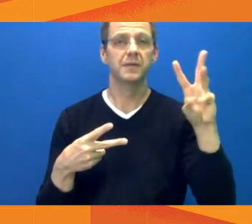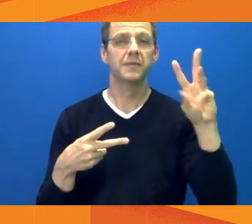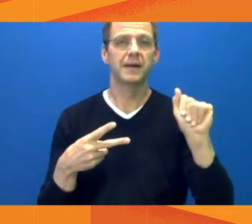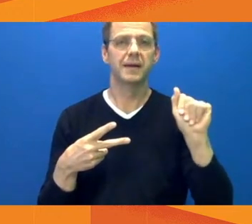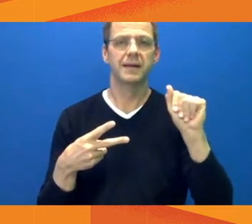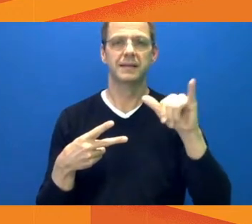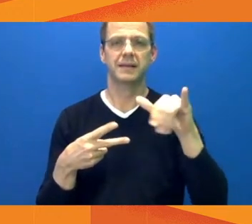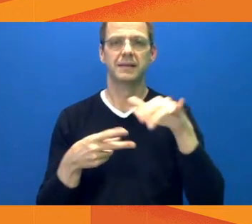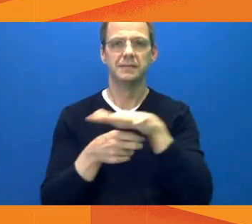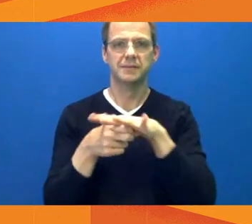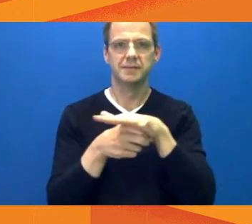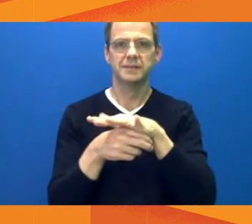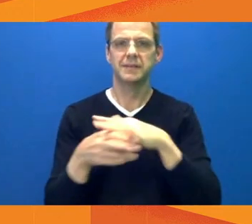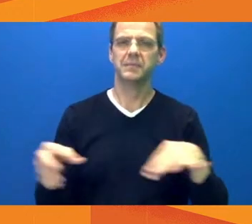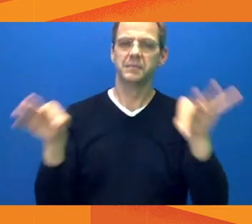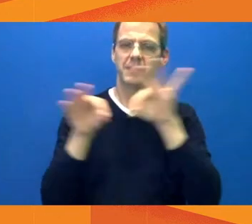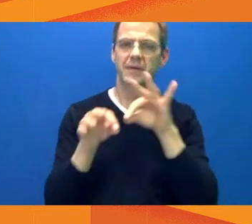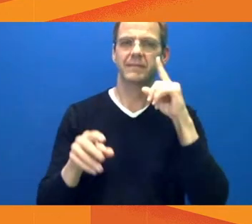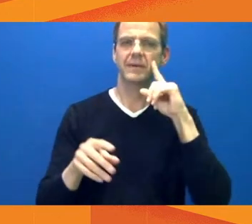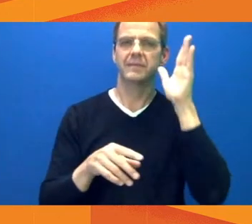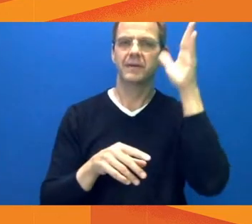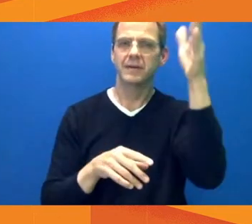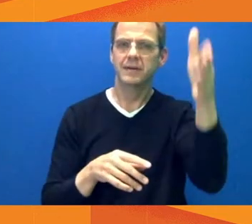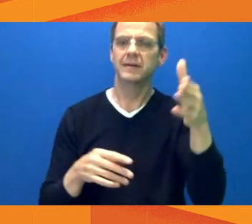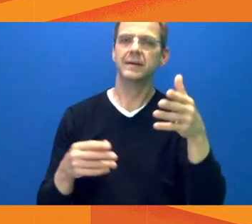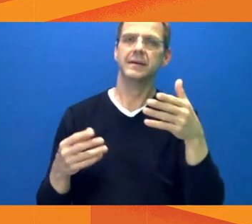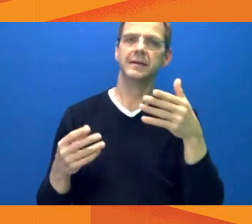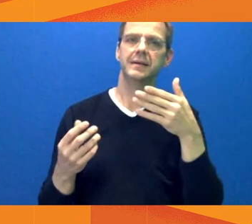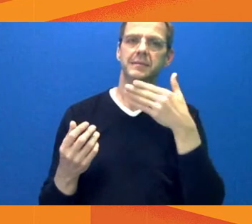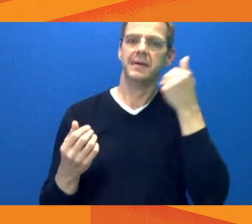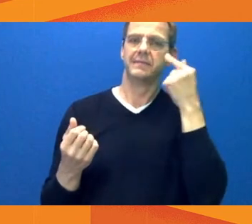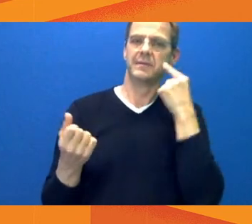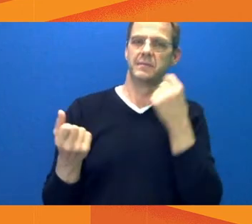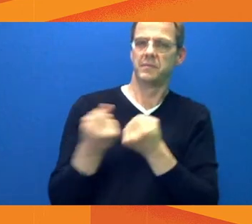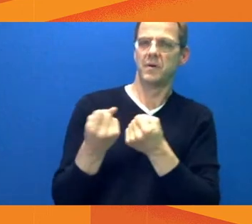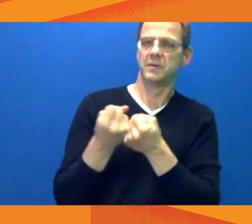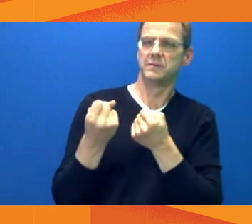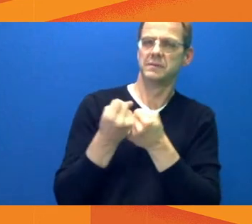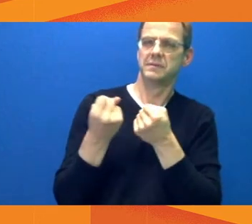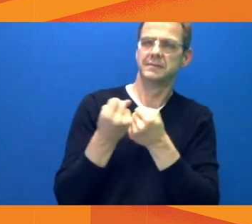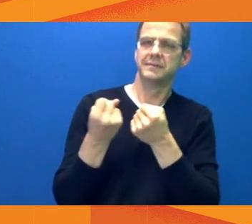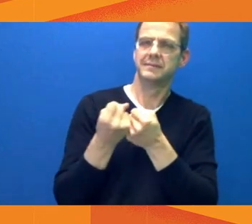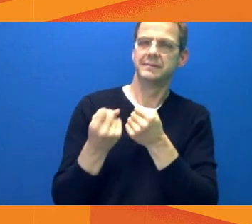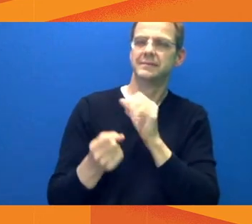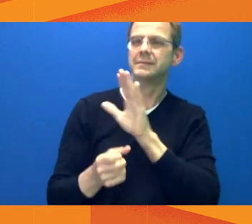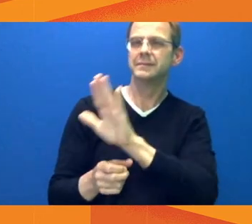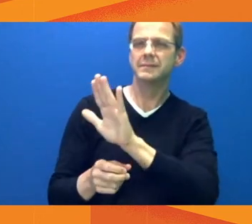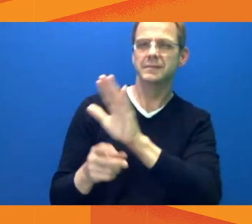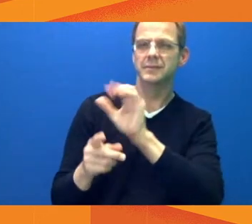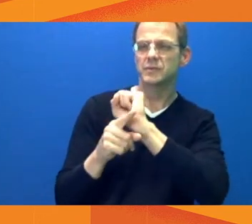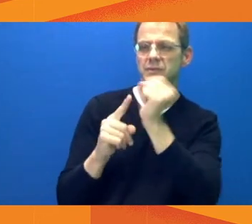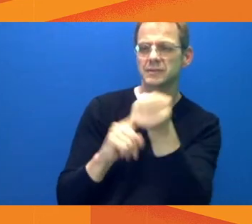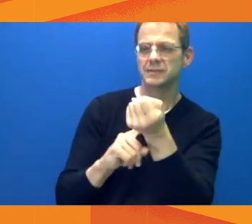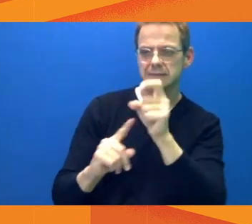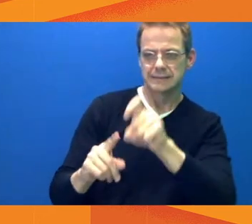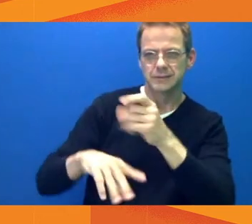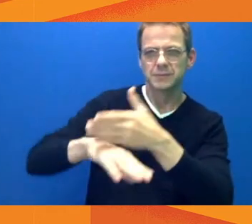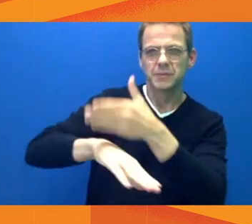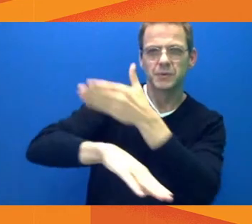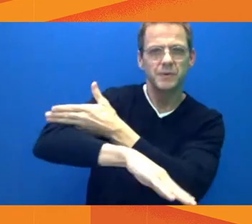-effectively be offered to them than in back alleys or at the Royal Alec or at the Remand Centre. So, there is a much more cost